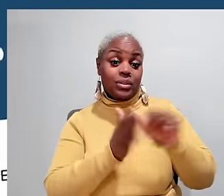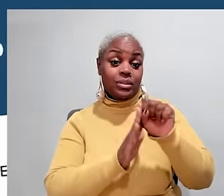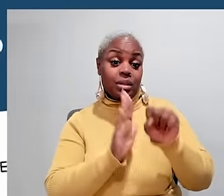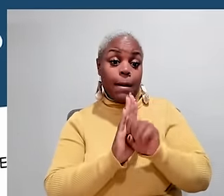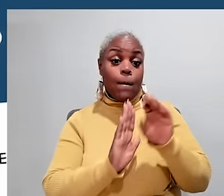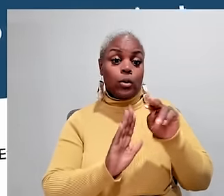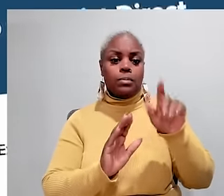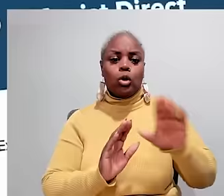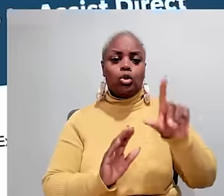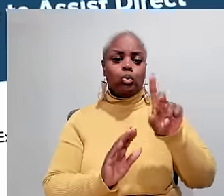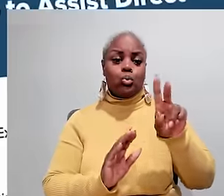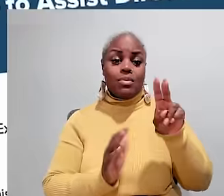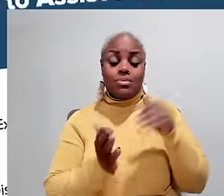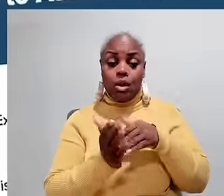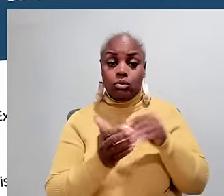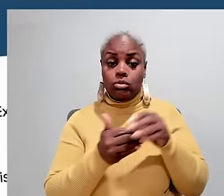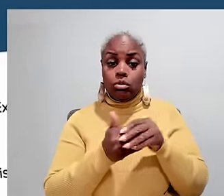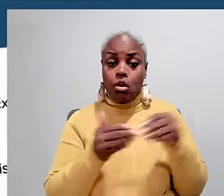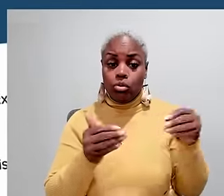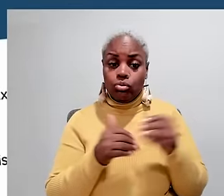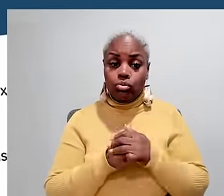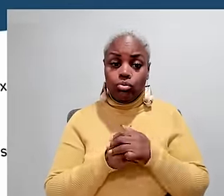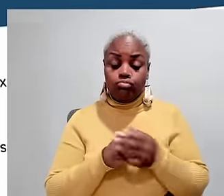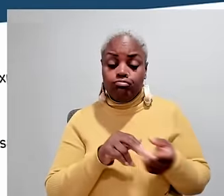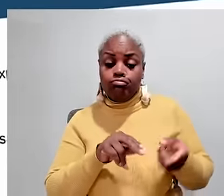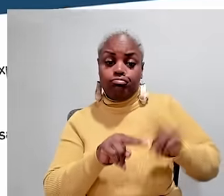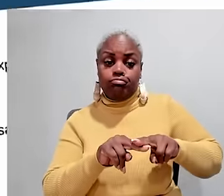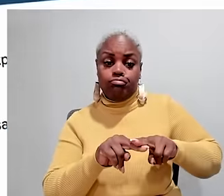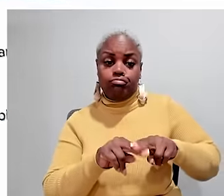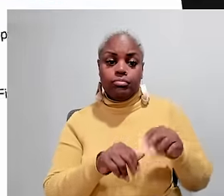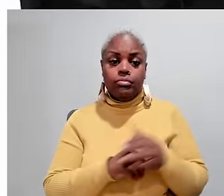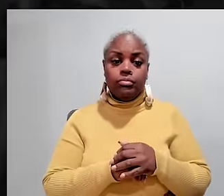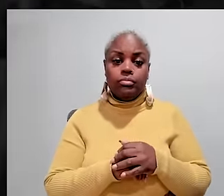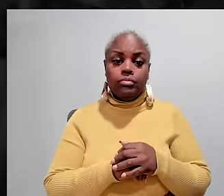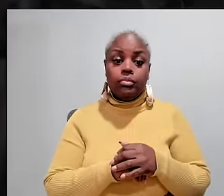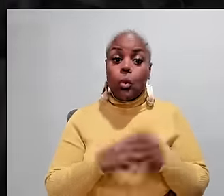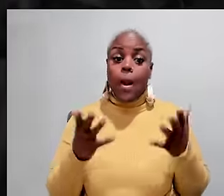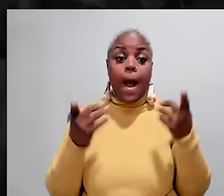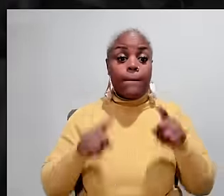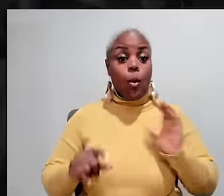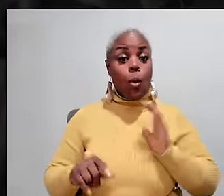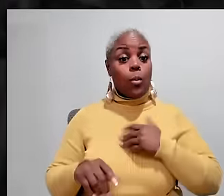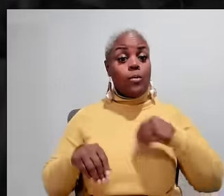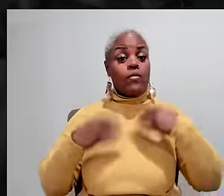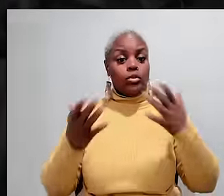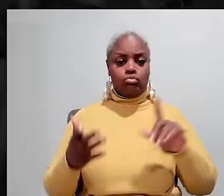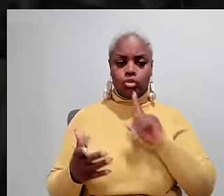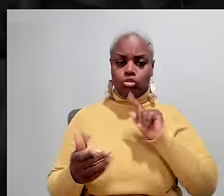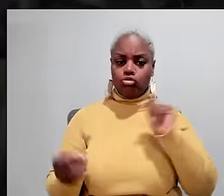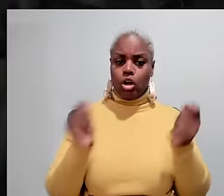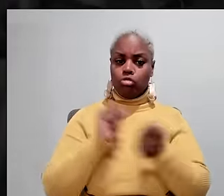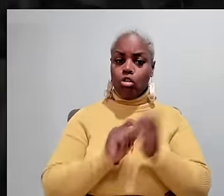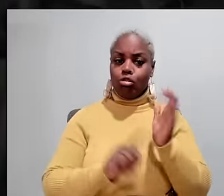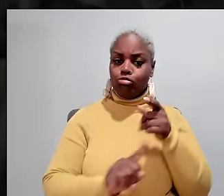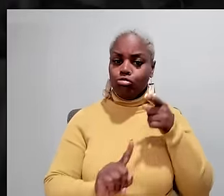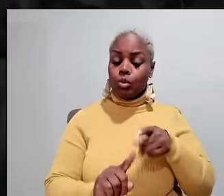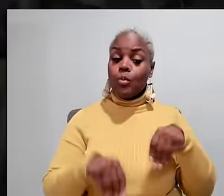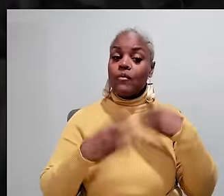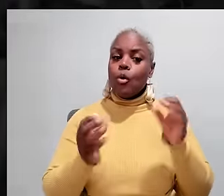to offer credentialing to those who do this work in New York State and bonuses up to about $2,000